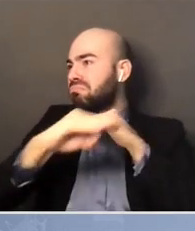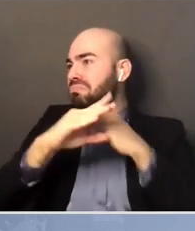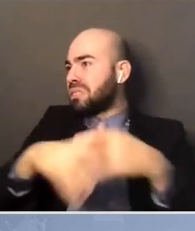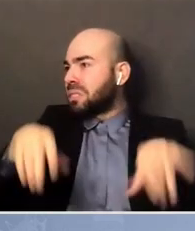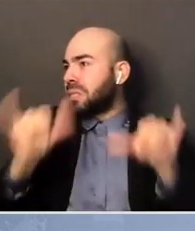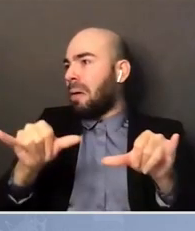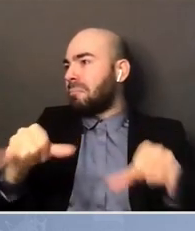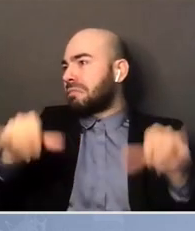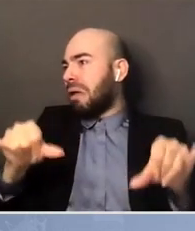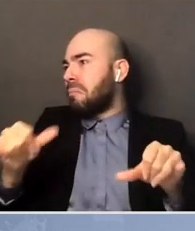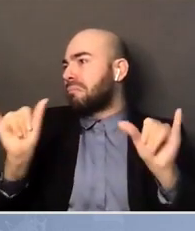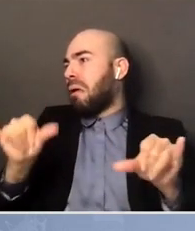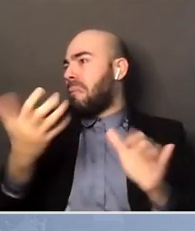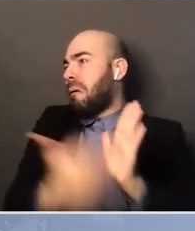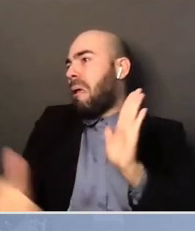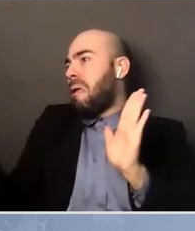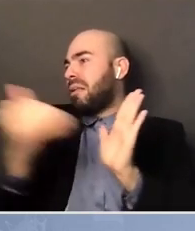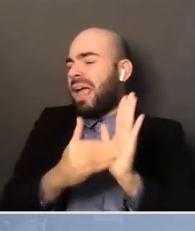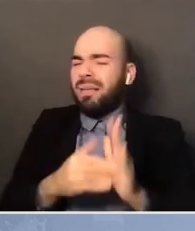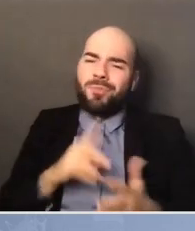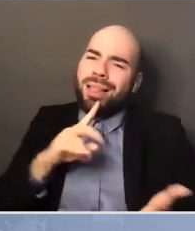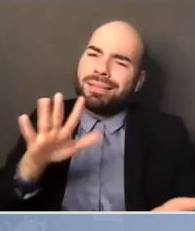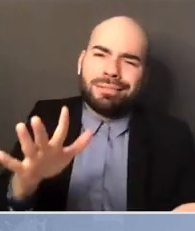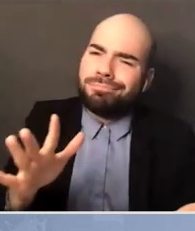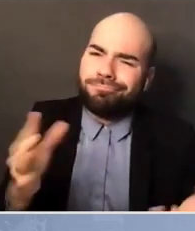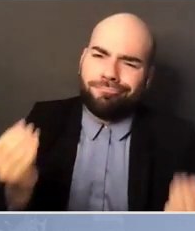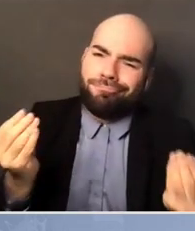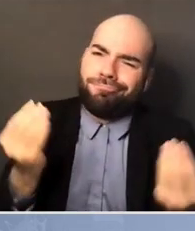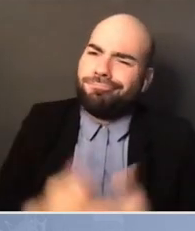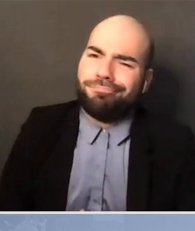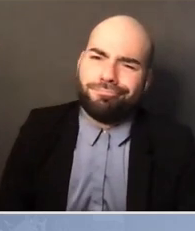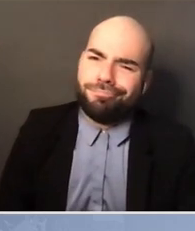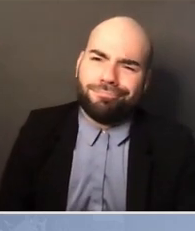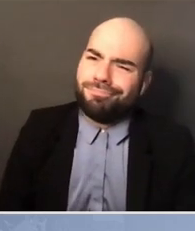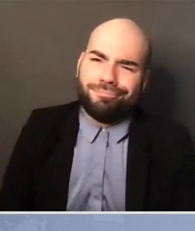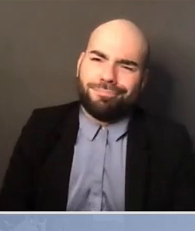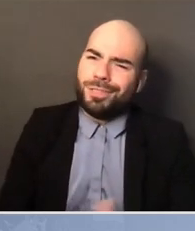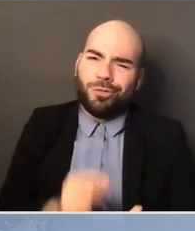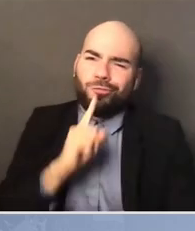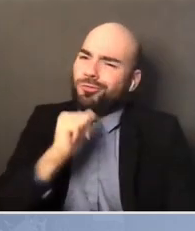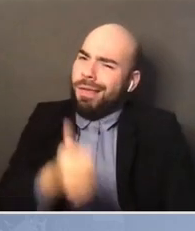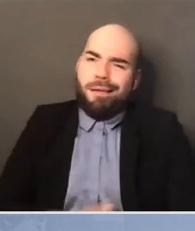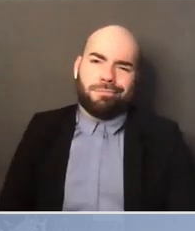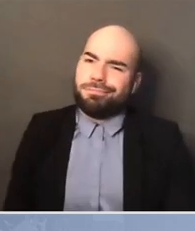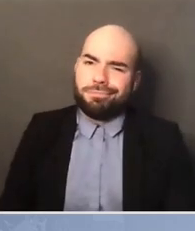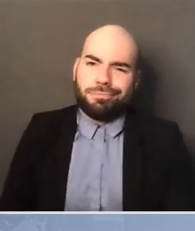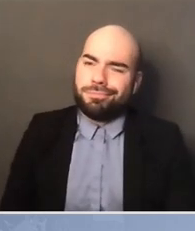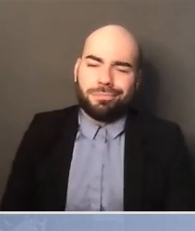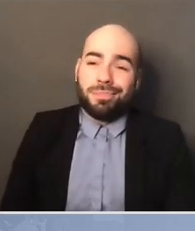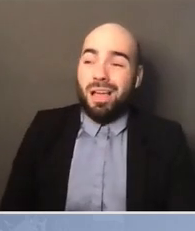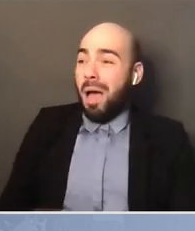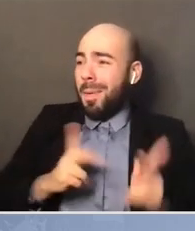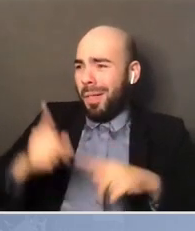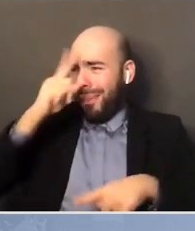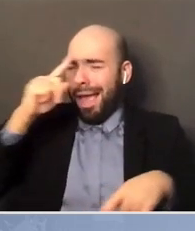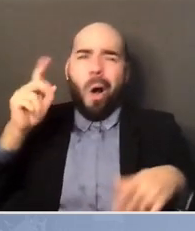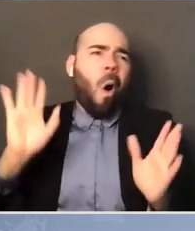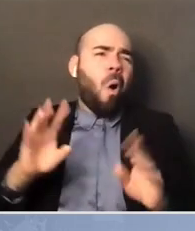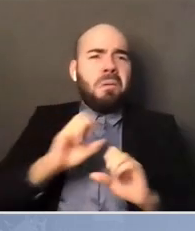Come on now. I mean, that's just not true. Anybody who says things haven't gotten better in this country